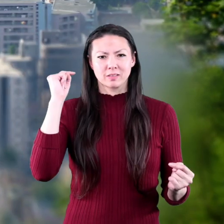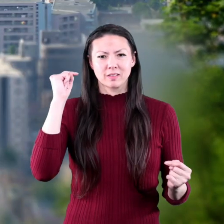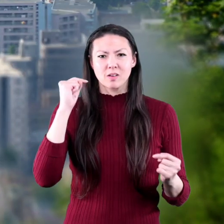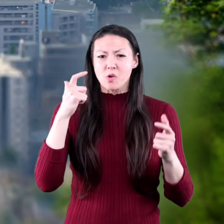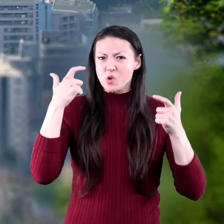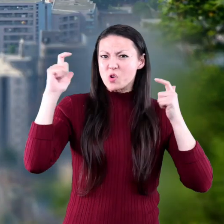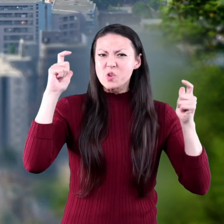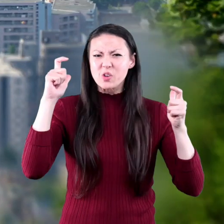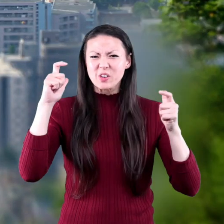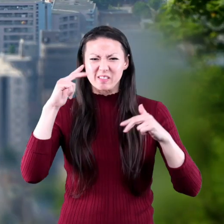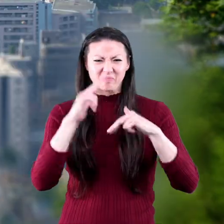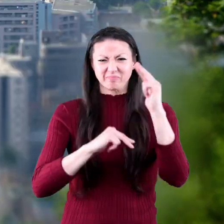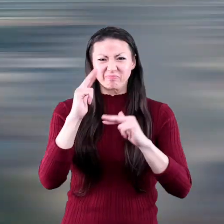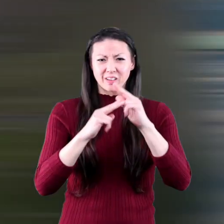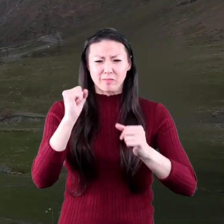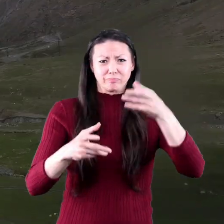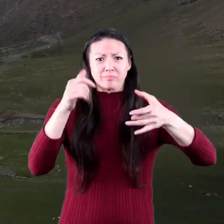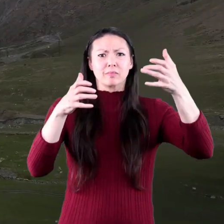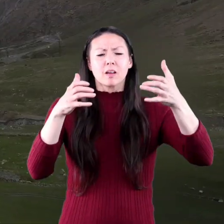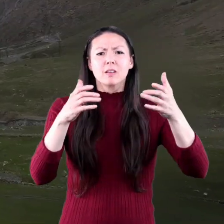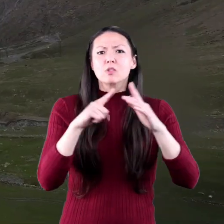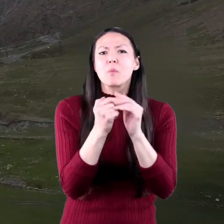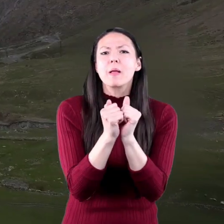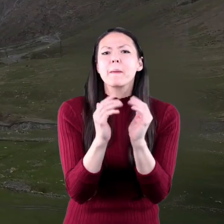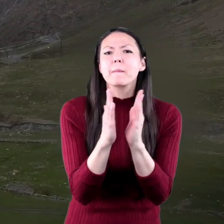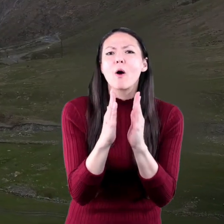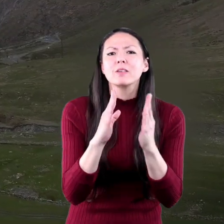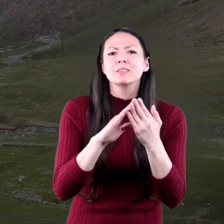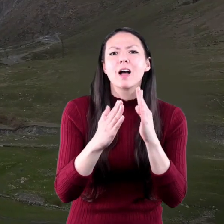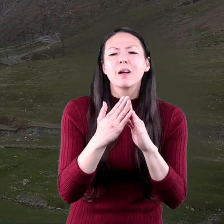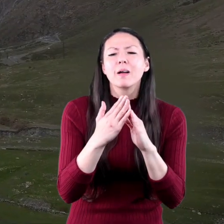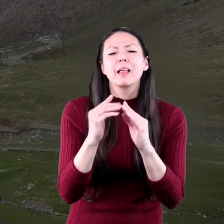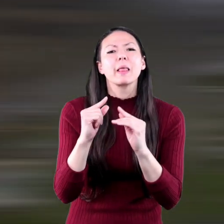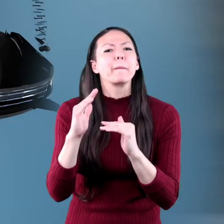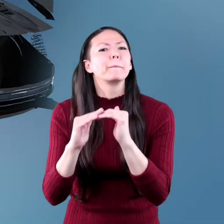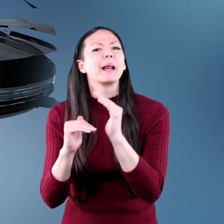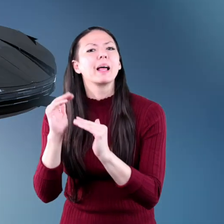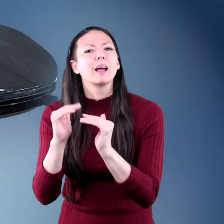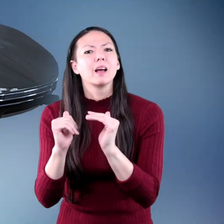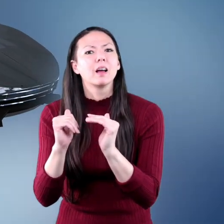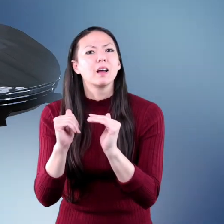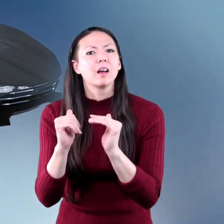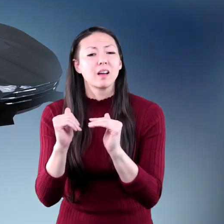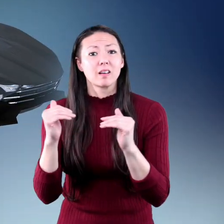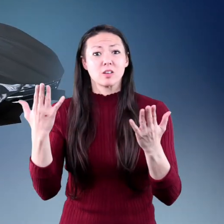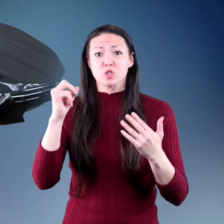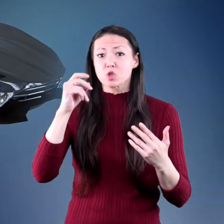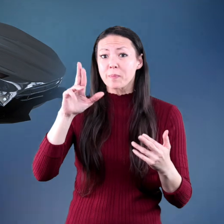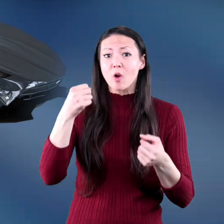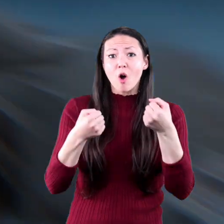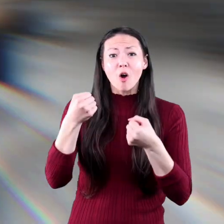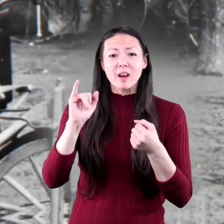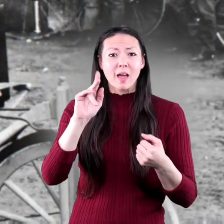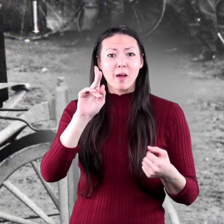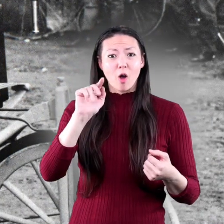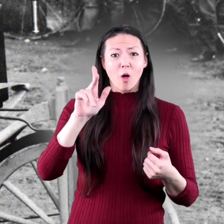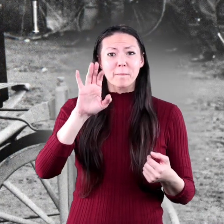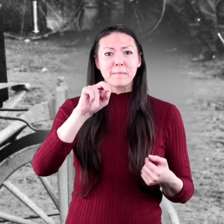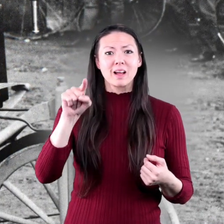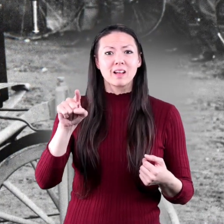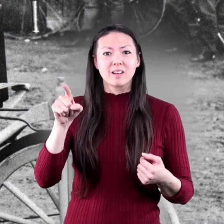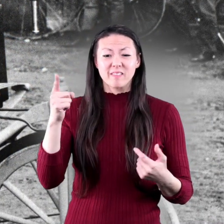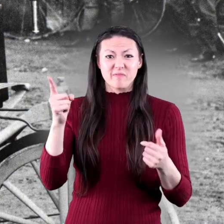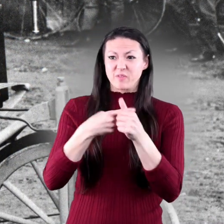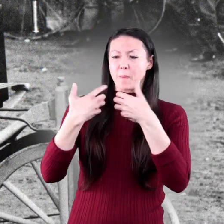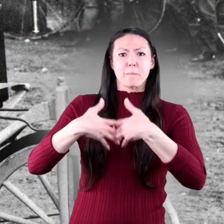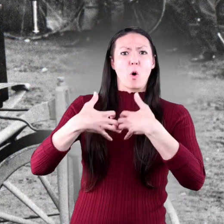Huge, bustling cities started out as little towns with little buildings. We wouldn't have supercars if Carl Benz hadn't built